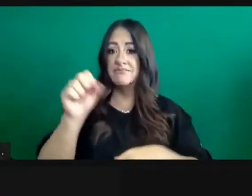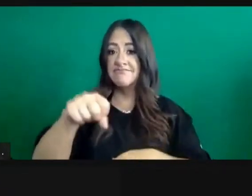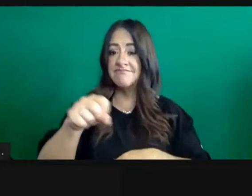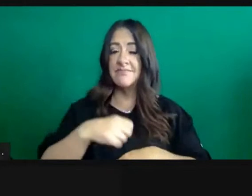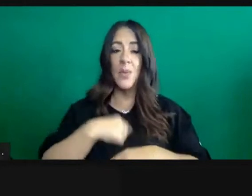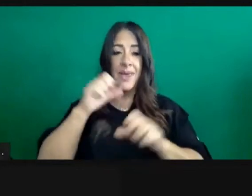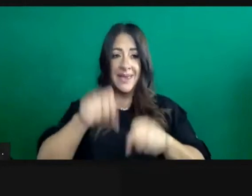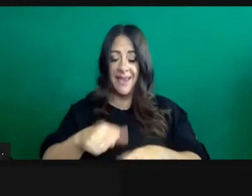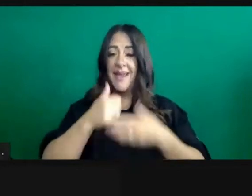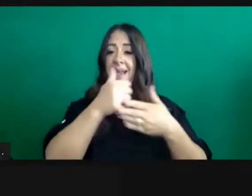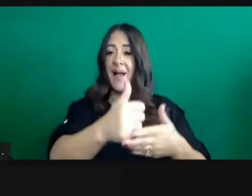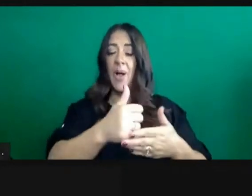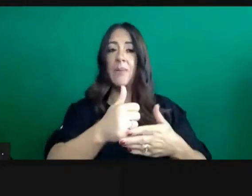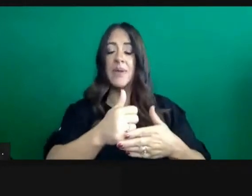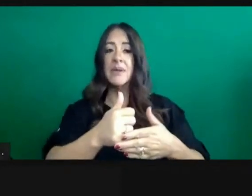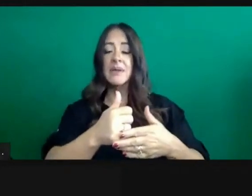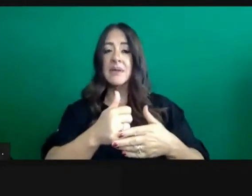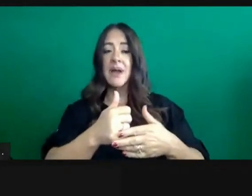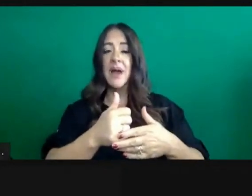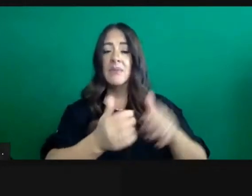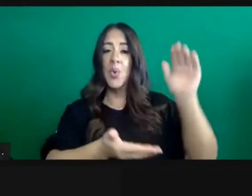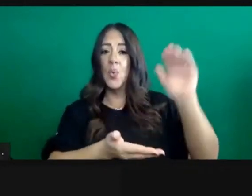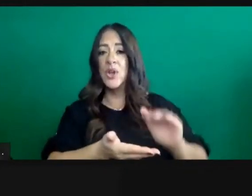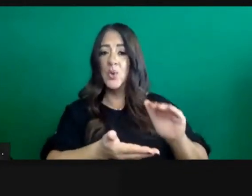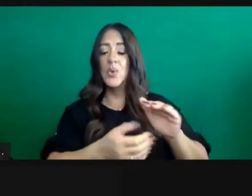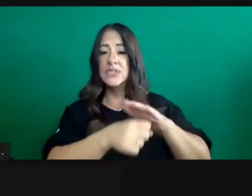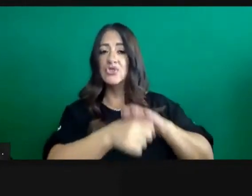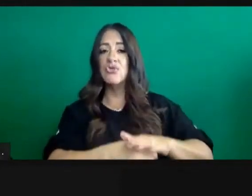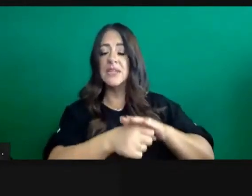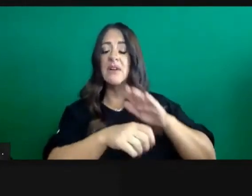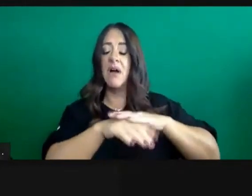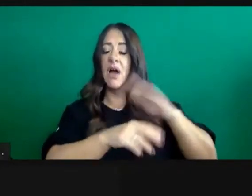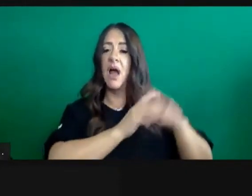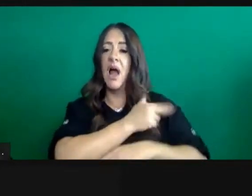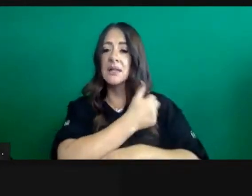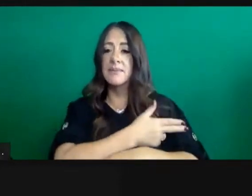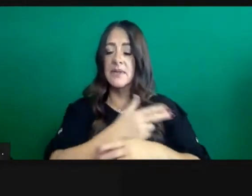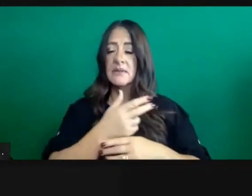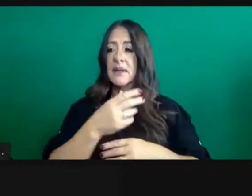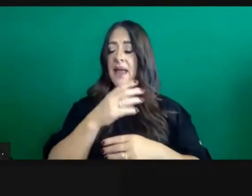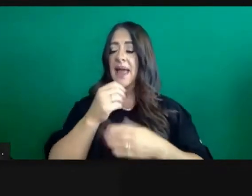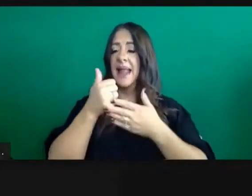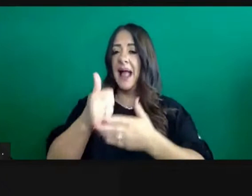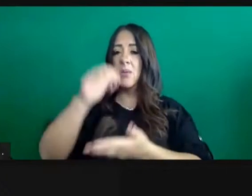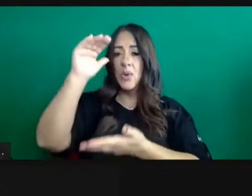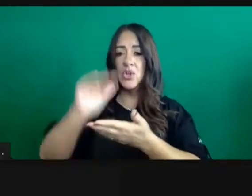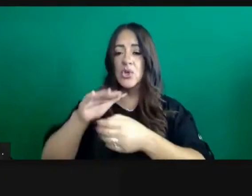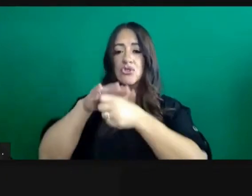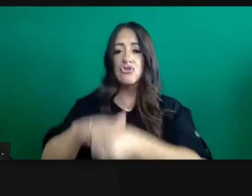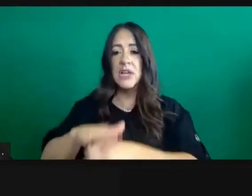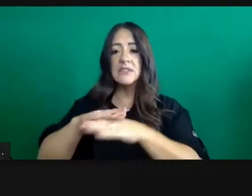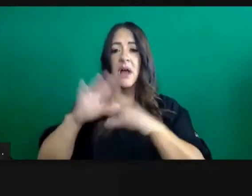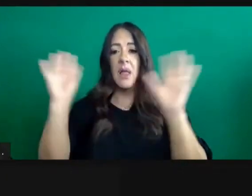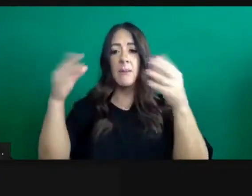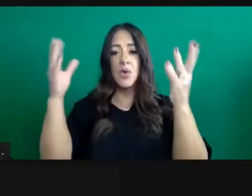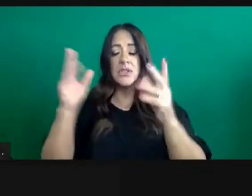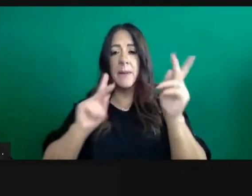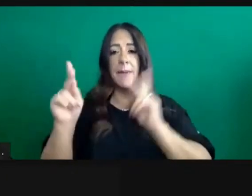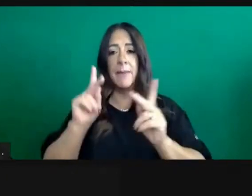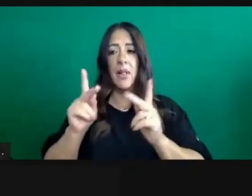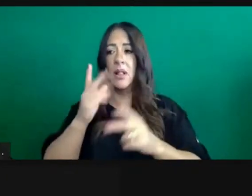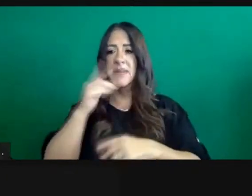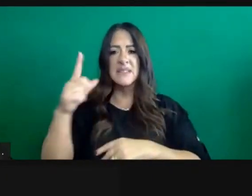system, our nurses, our physicians, our respiratory therapists, our EMS providers, all of those who are day in, day